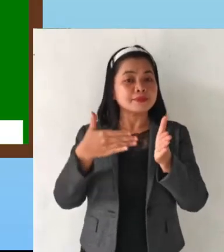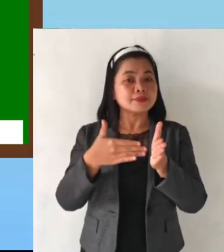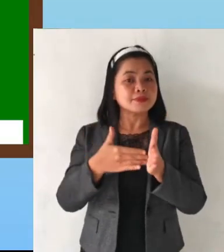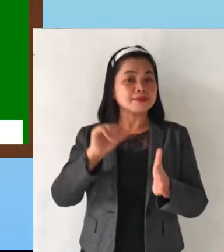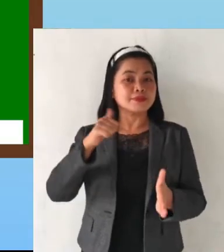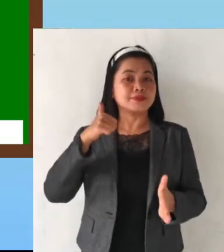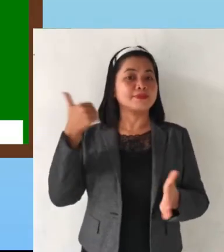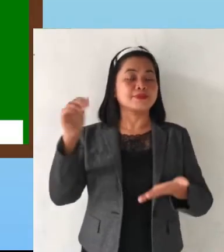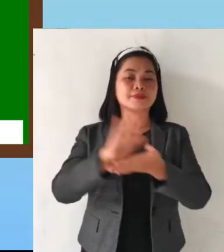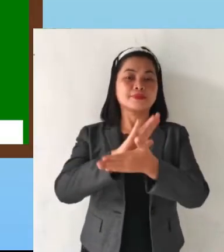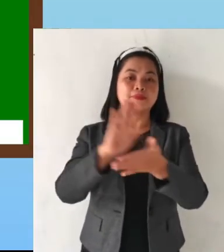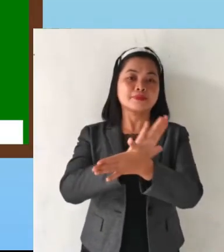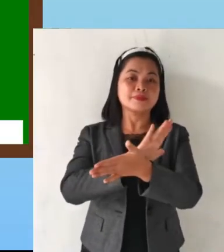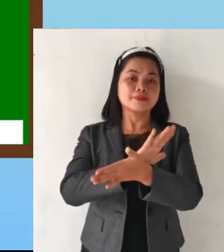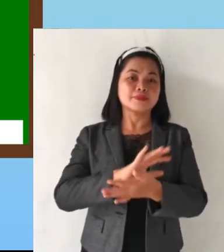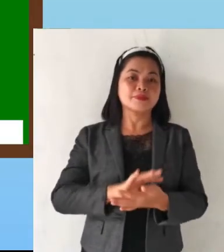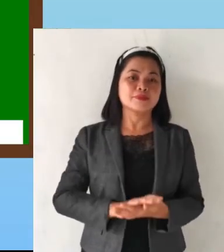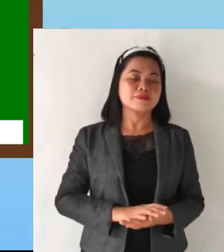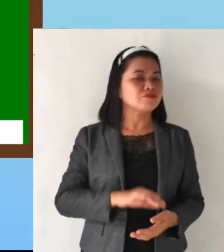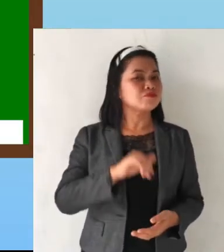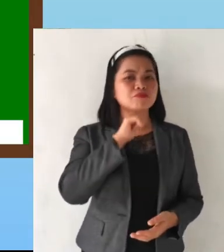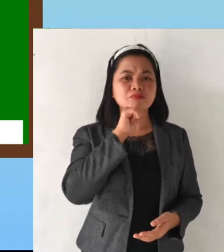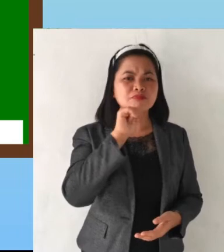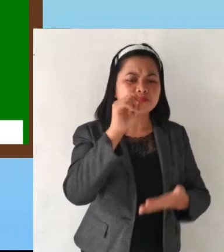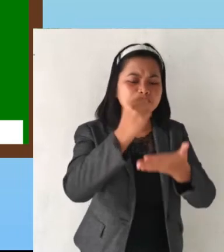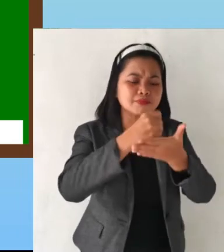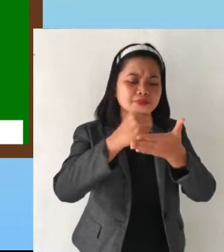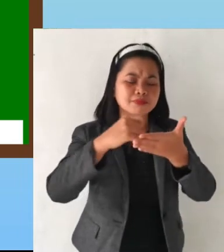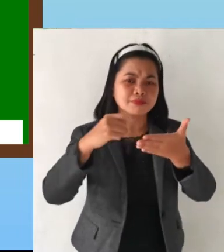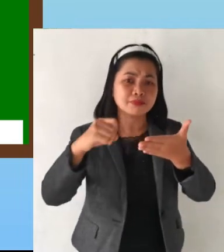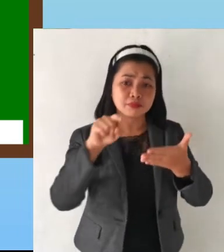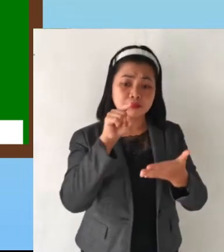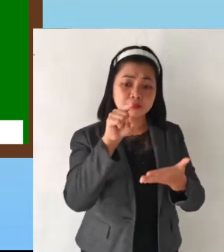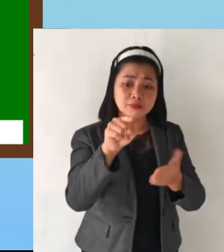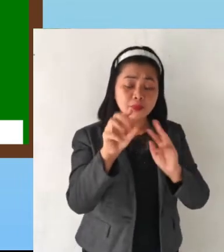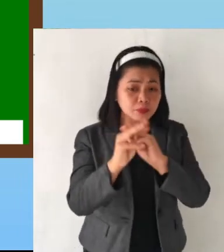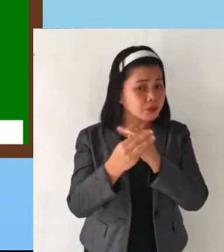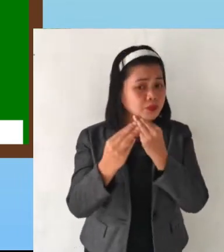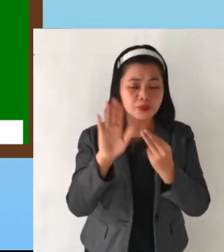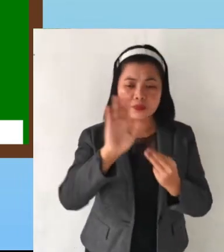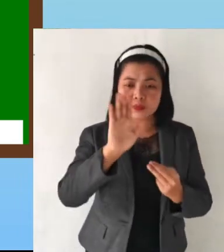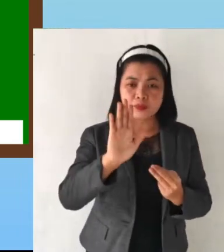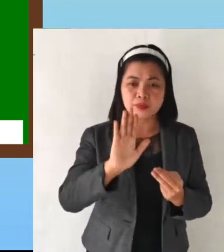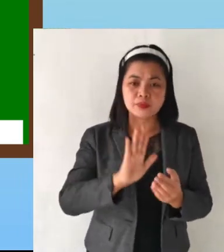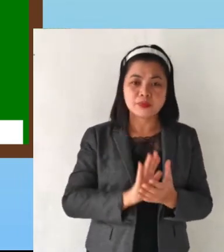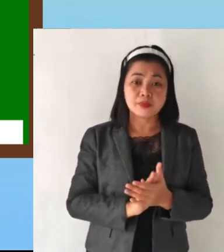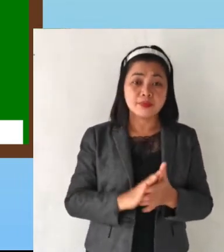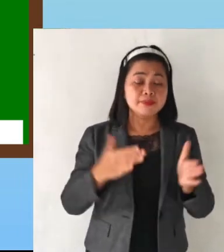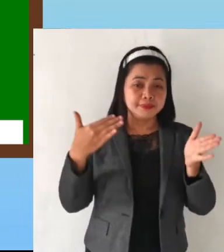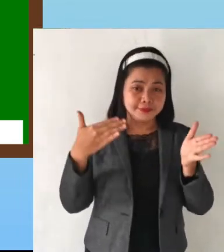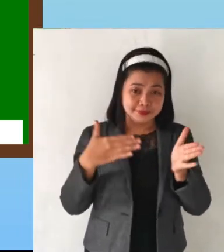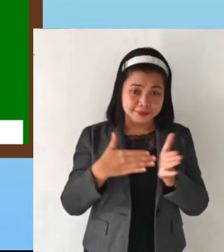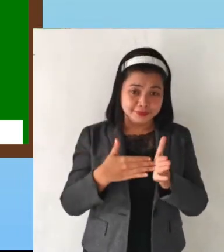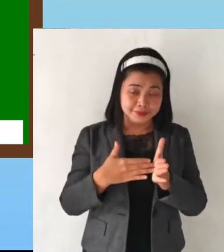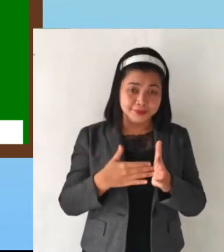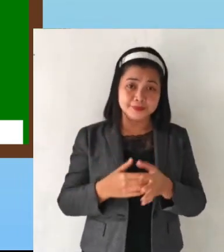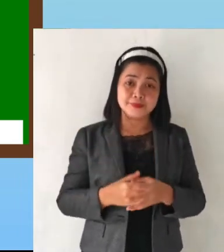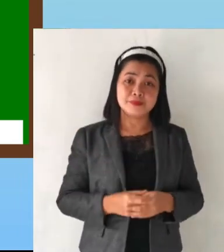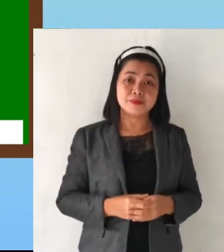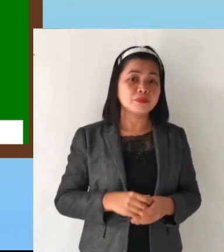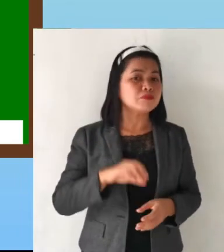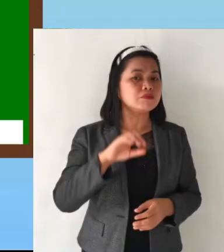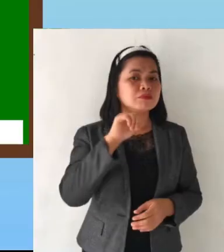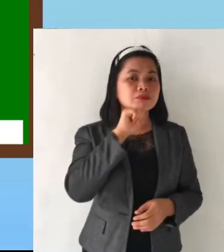Councilor Do not write anything on your module kids Again Do